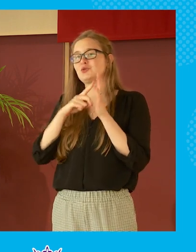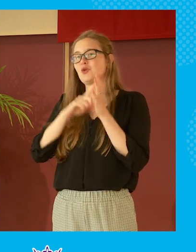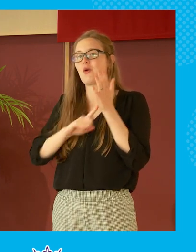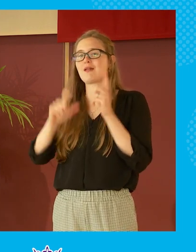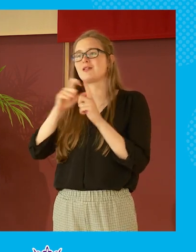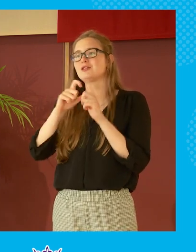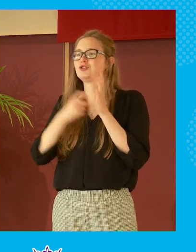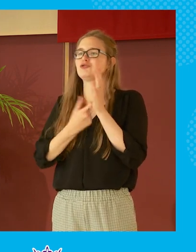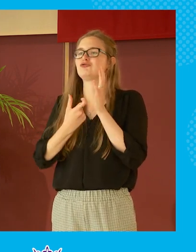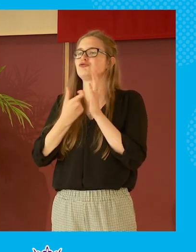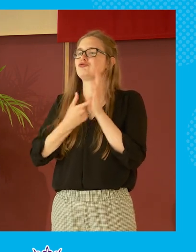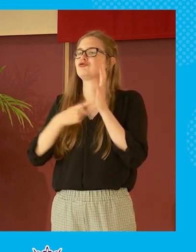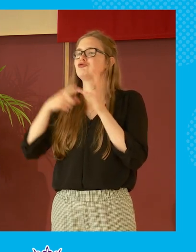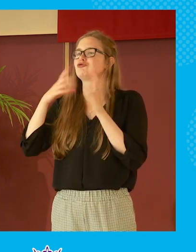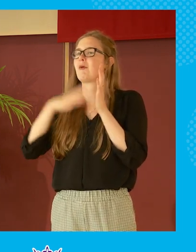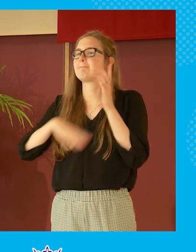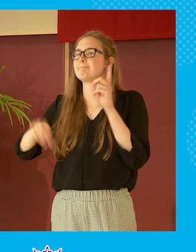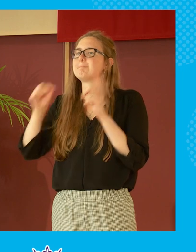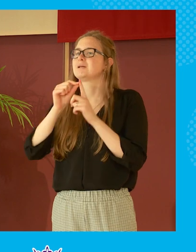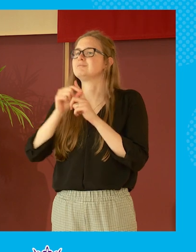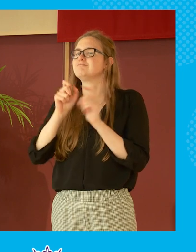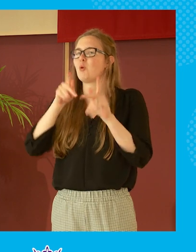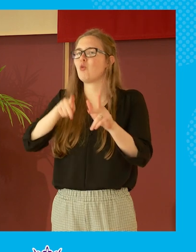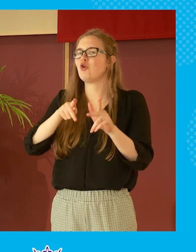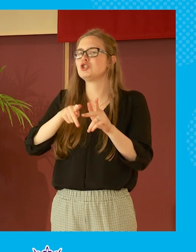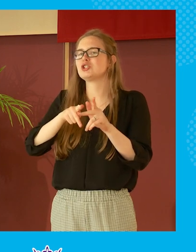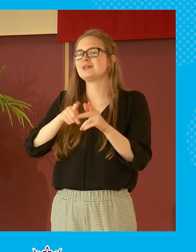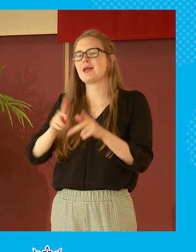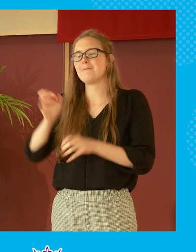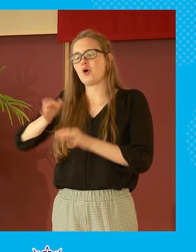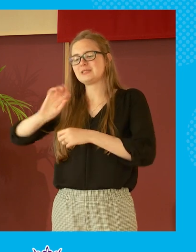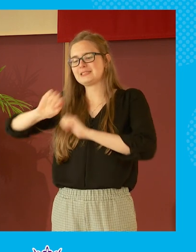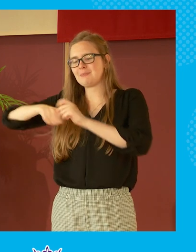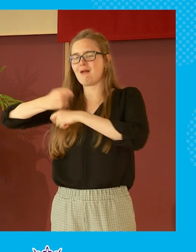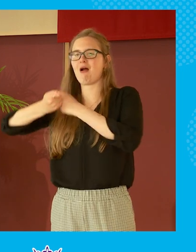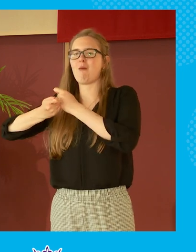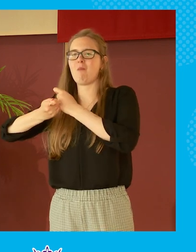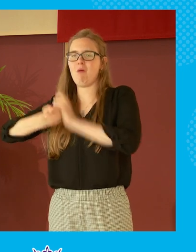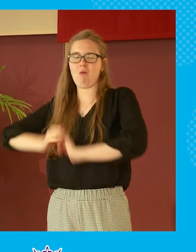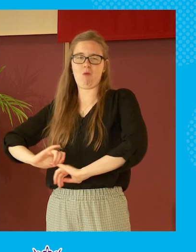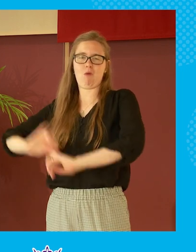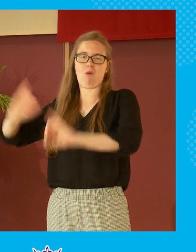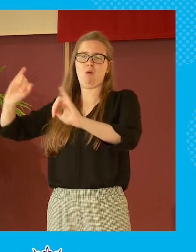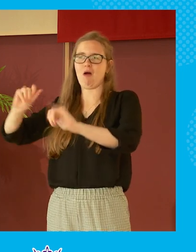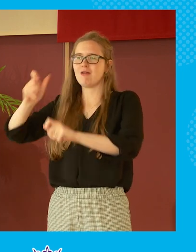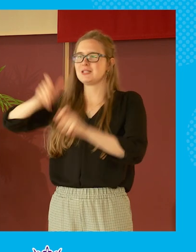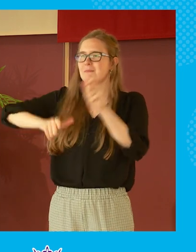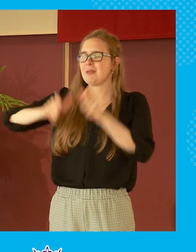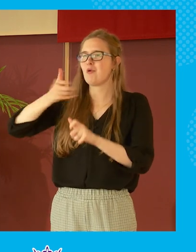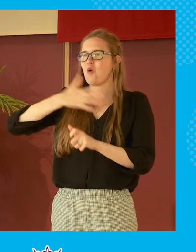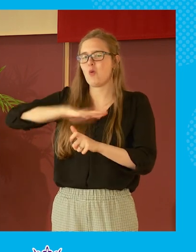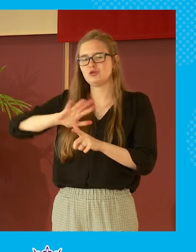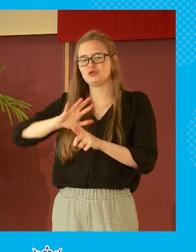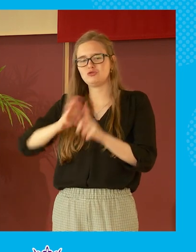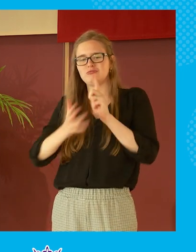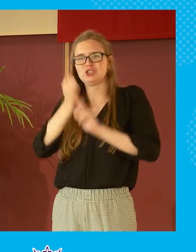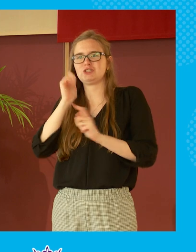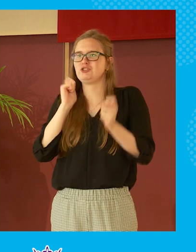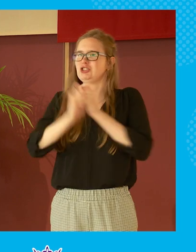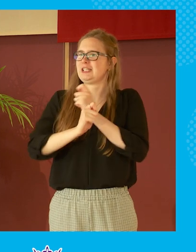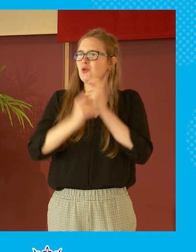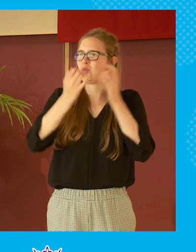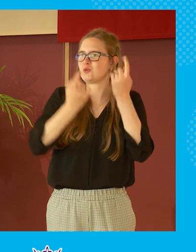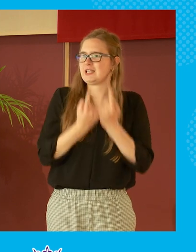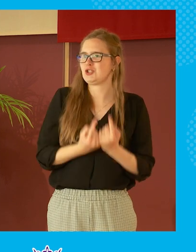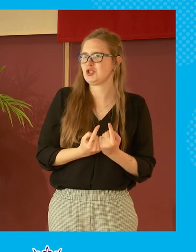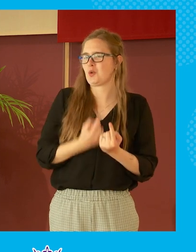is make politics so unpleasant that people who want to achieve change around issues that they believe to be important